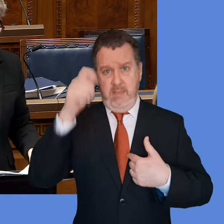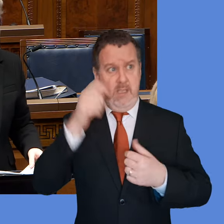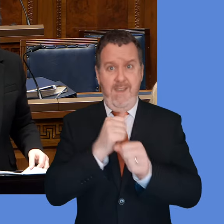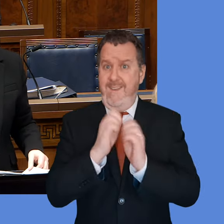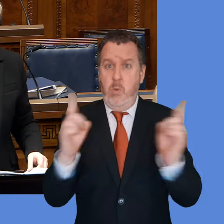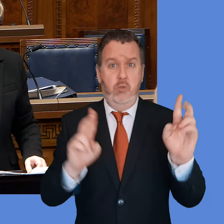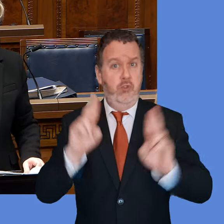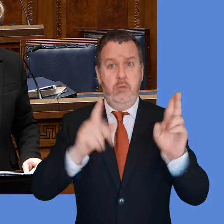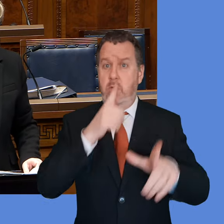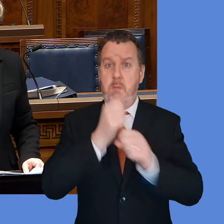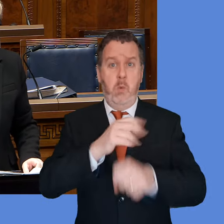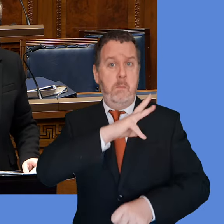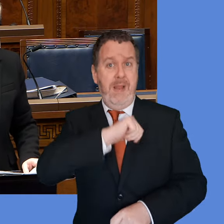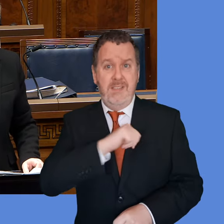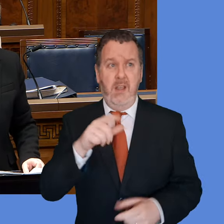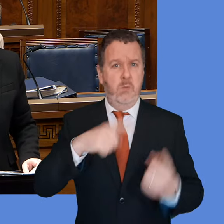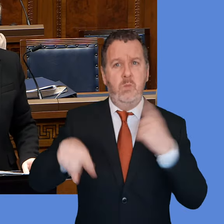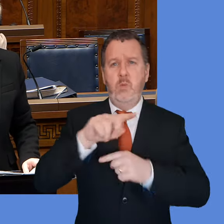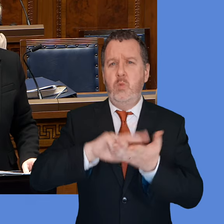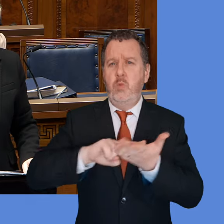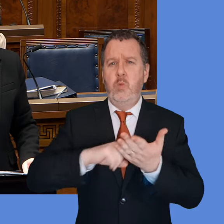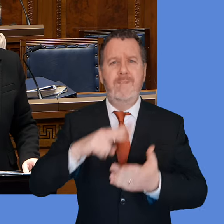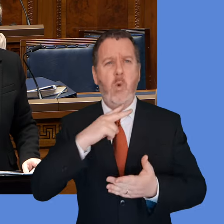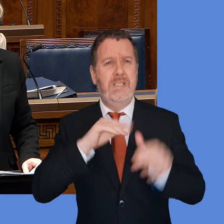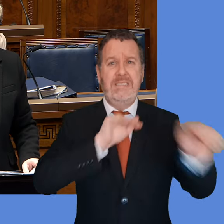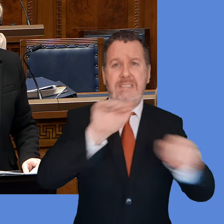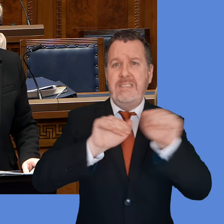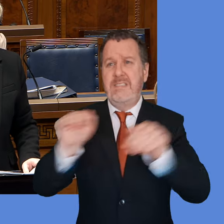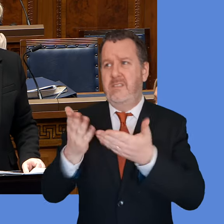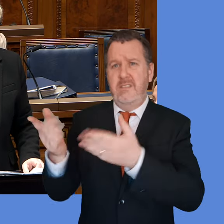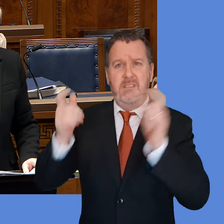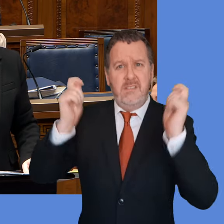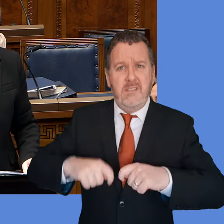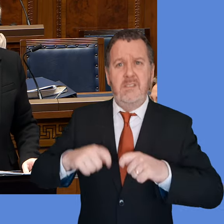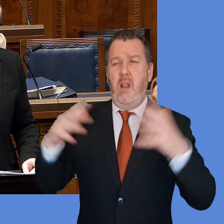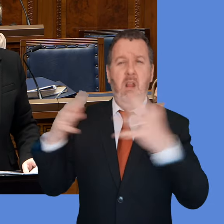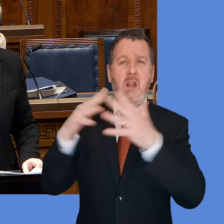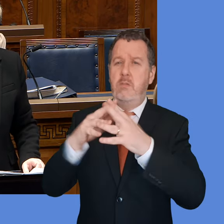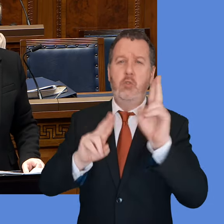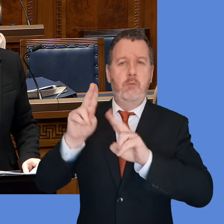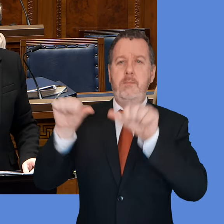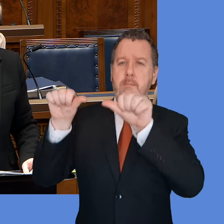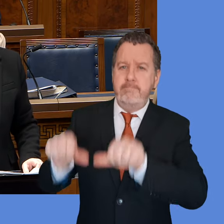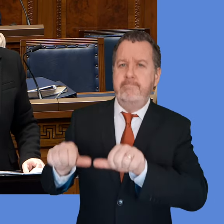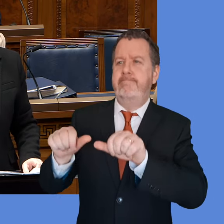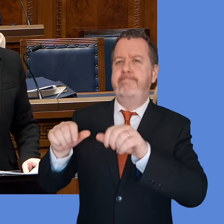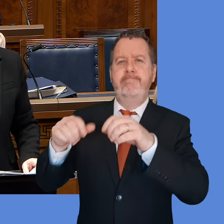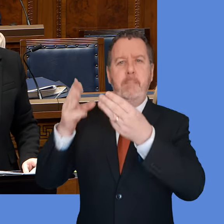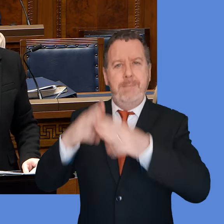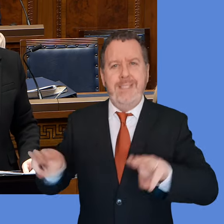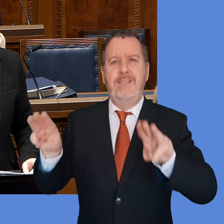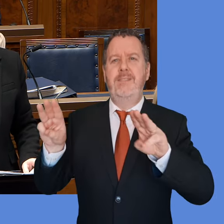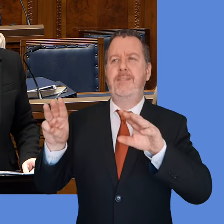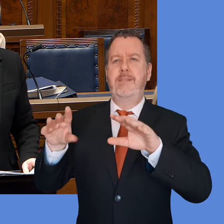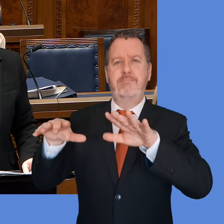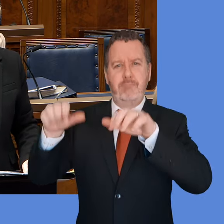incumbent upon all of us to use every voice that we have in terms of raising the play to the Palestinian people and advocating peace and a settlement there. Because I